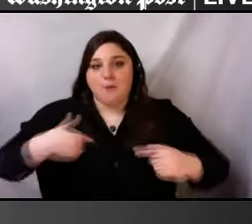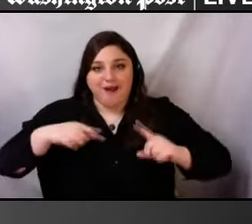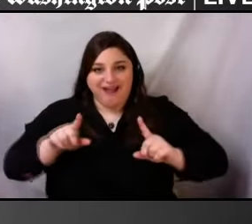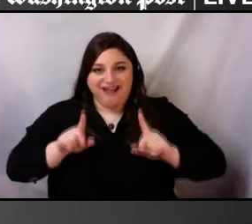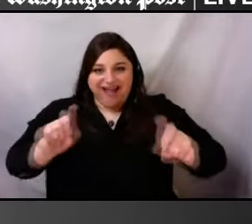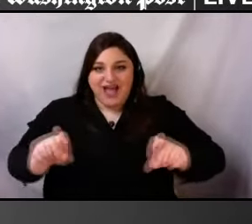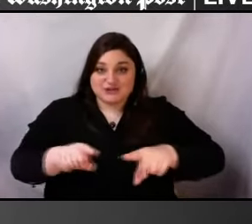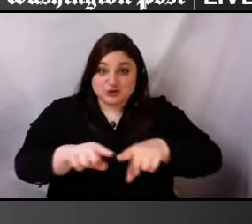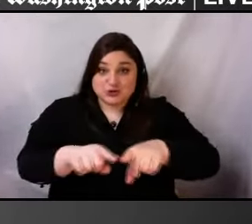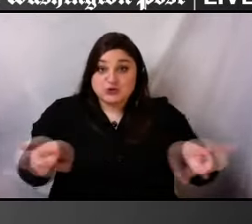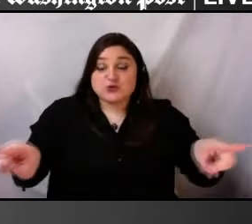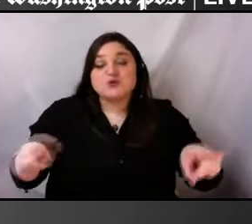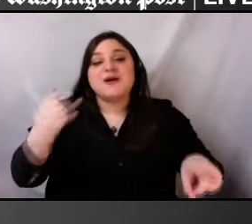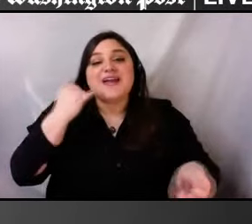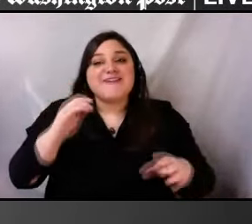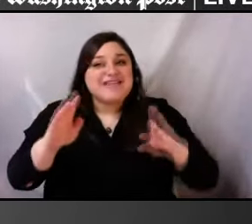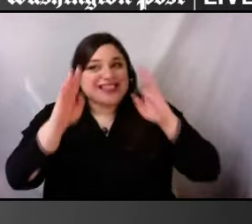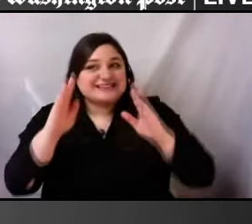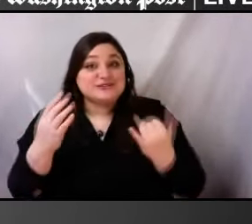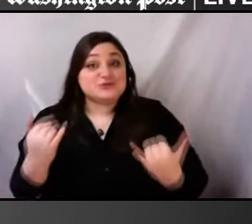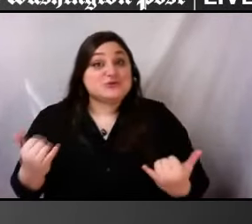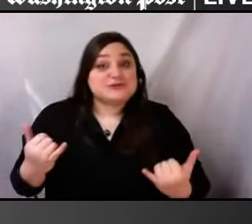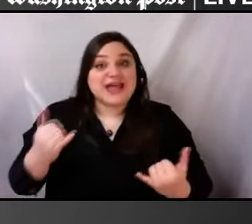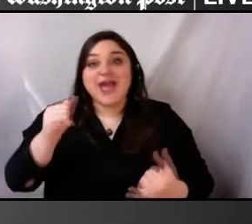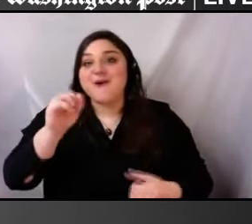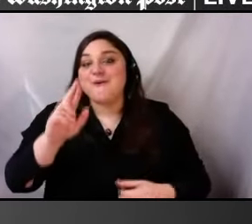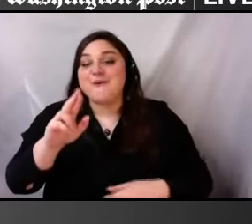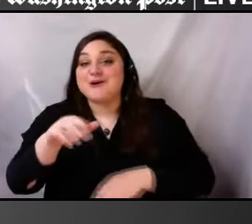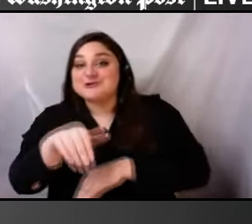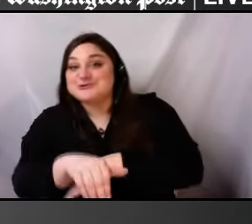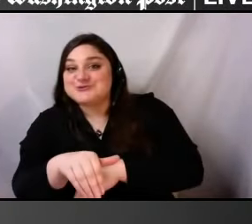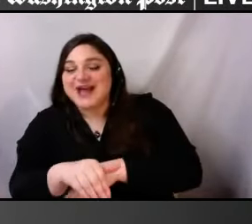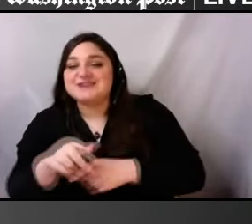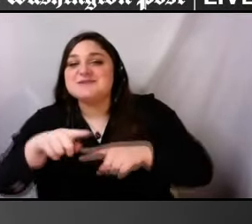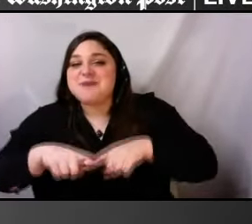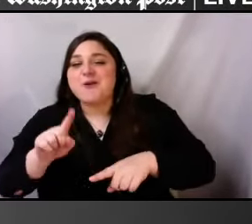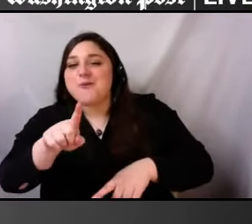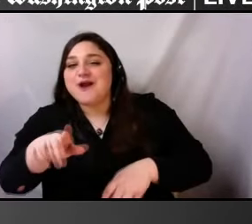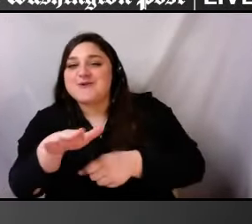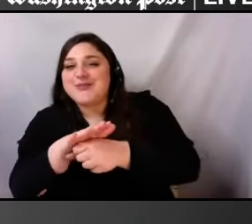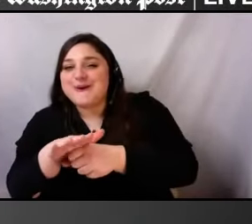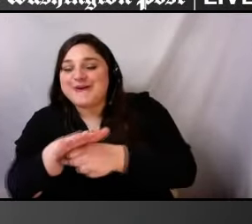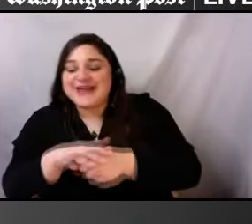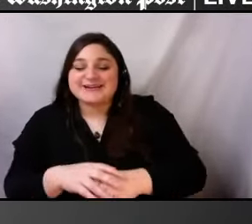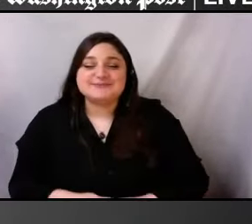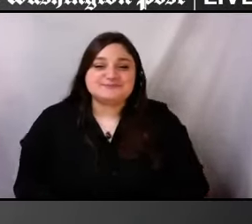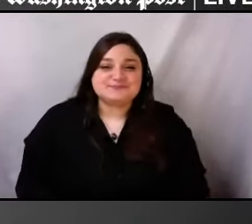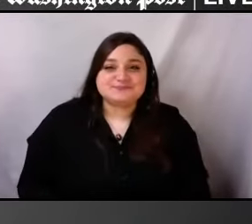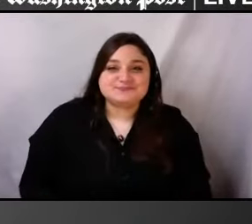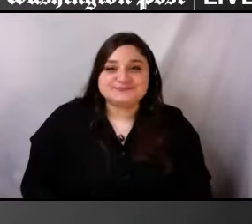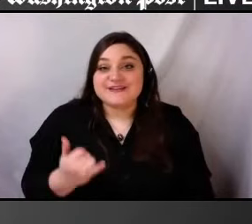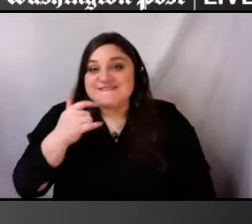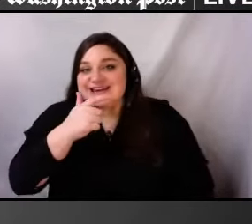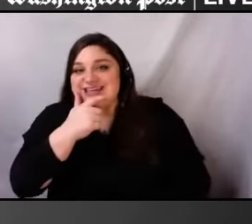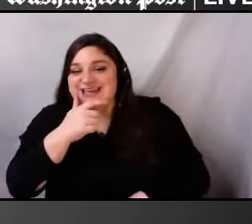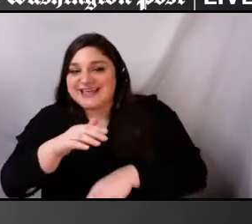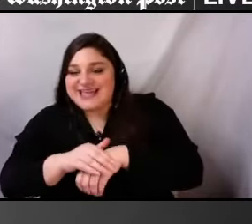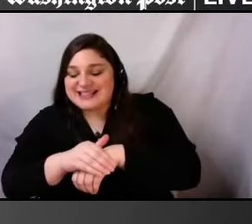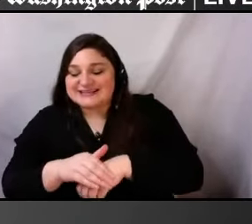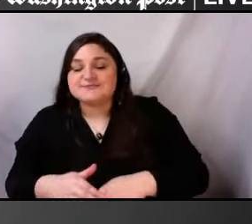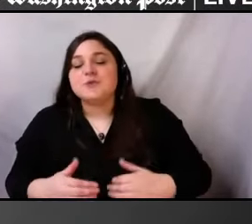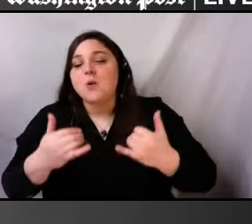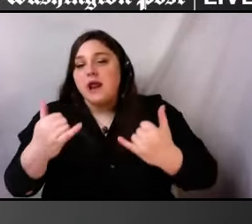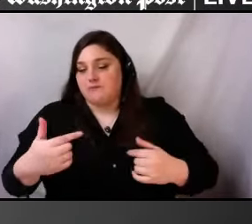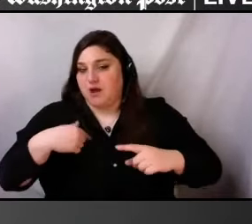you're across the pond and, and it's this, you know, do you, uh, do you know what the definition of privilege is? It's one of the,